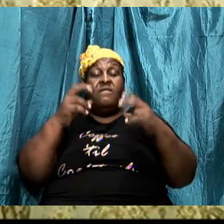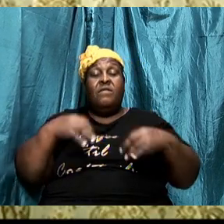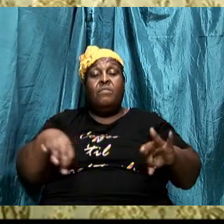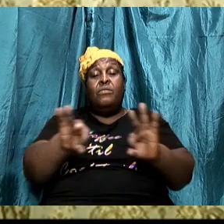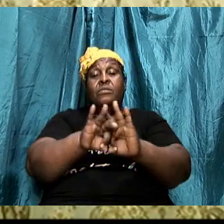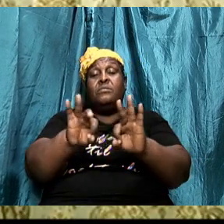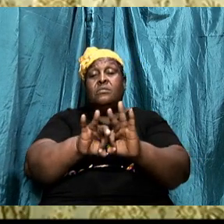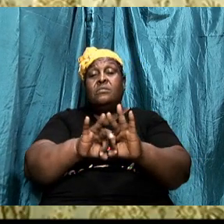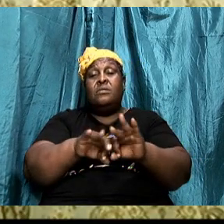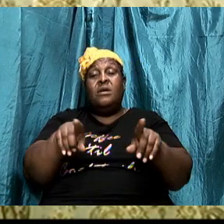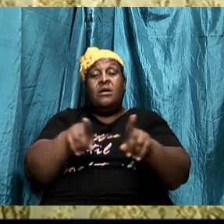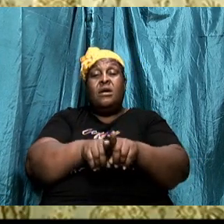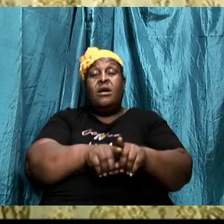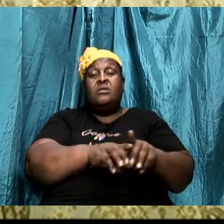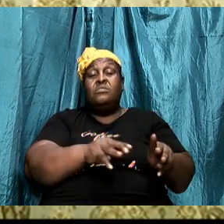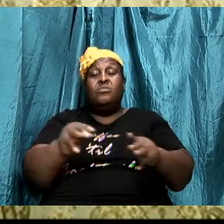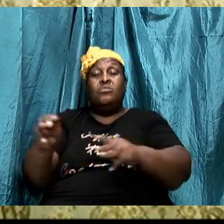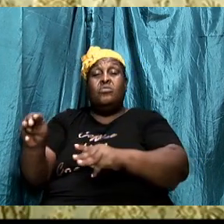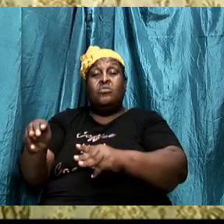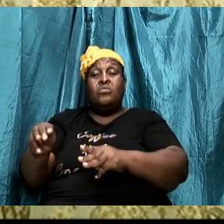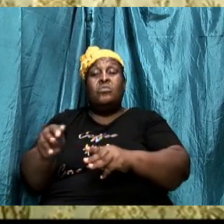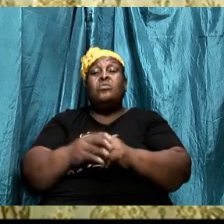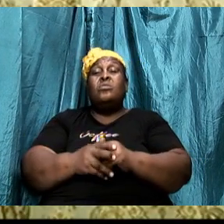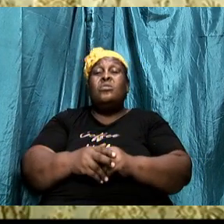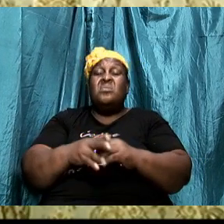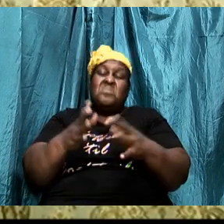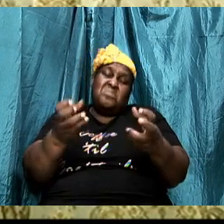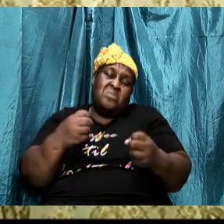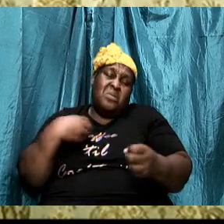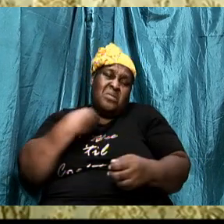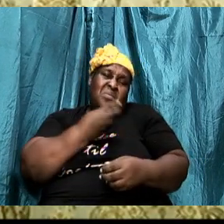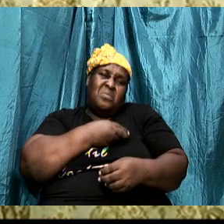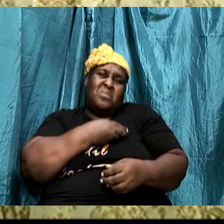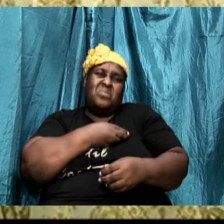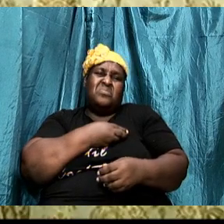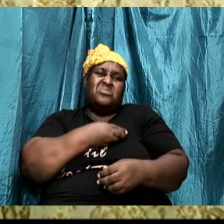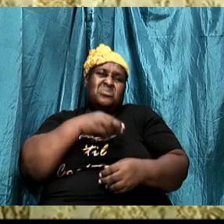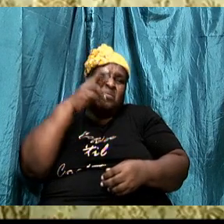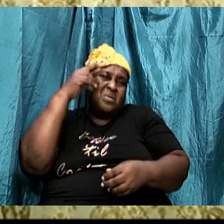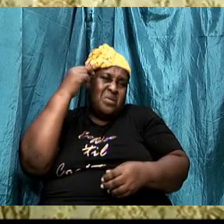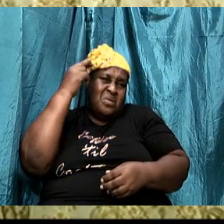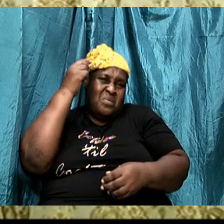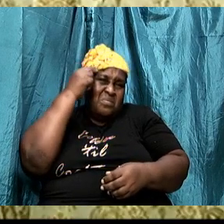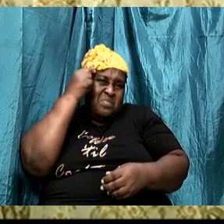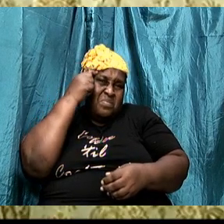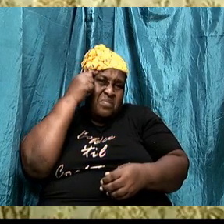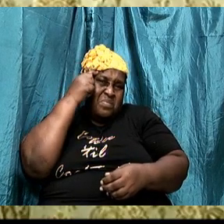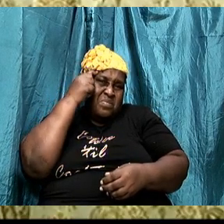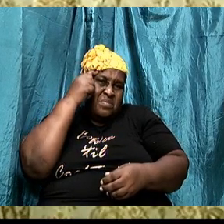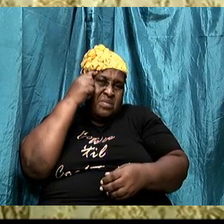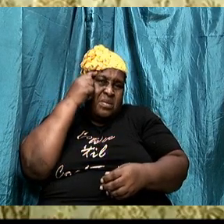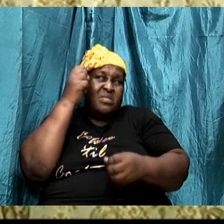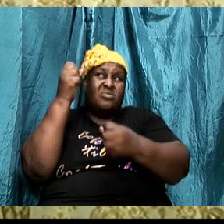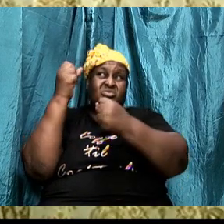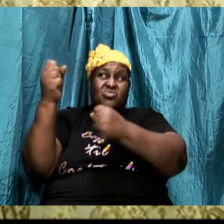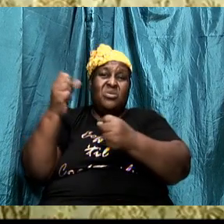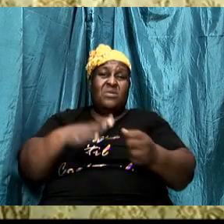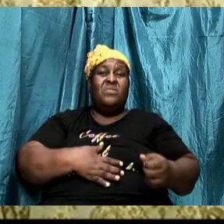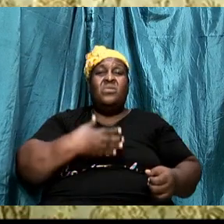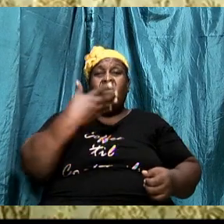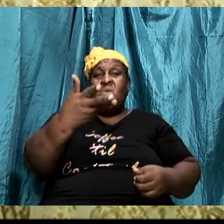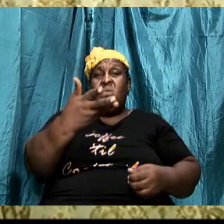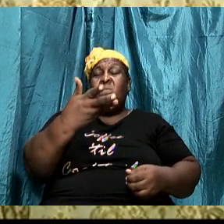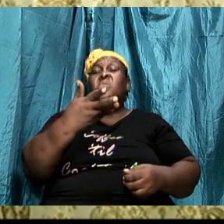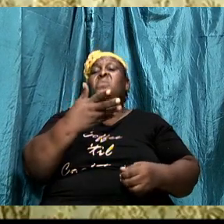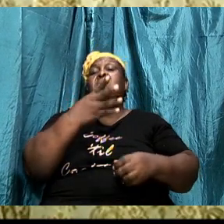I want us to bear this in mind that the strength the willpower everything